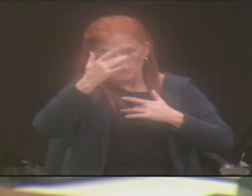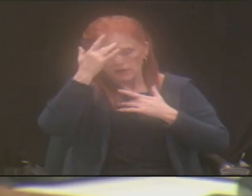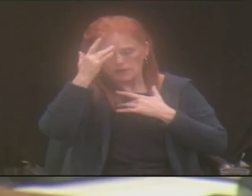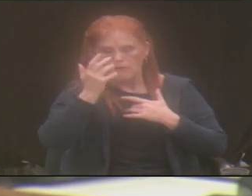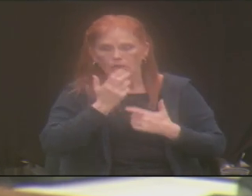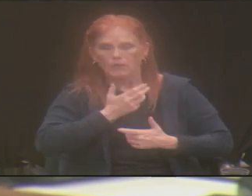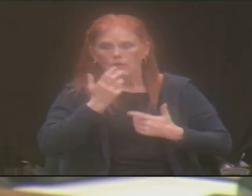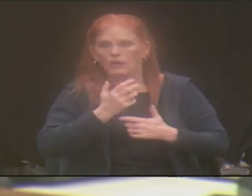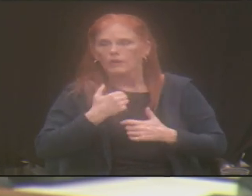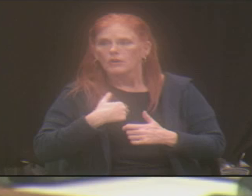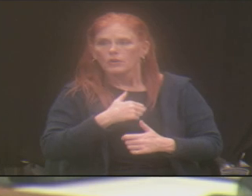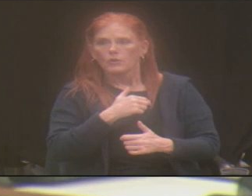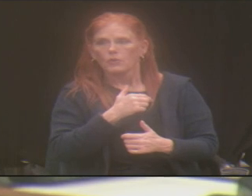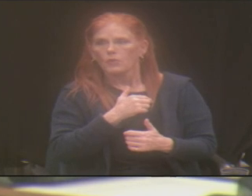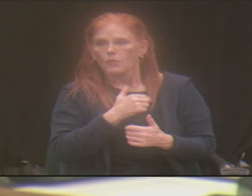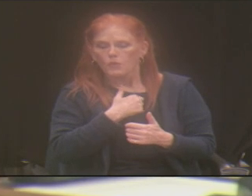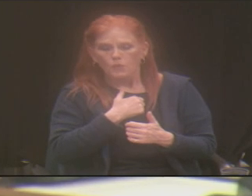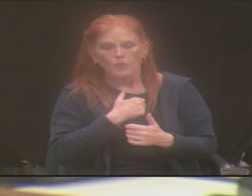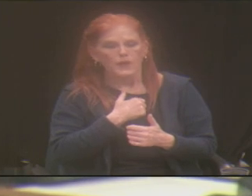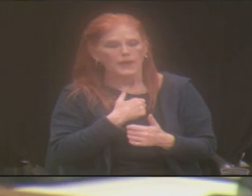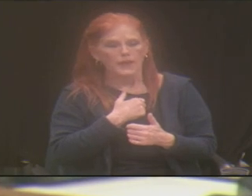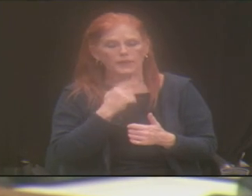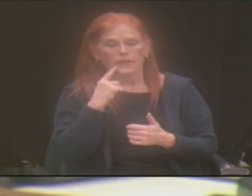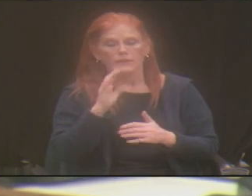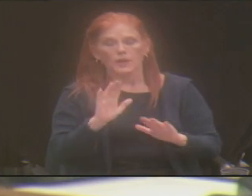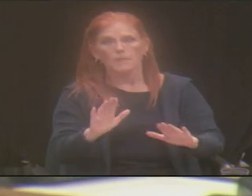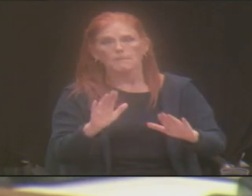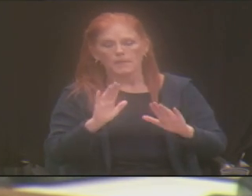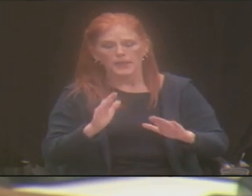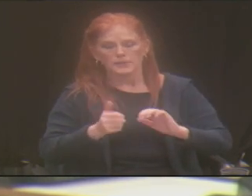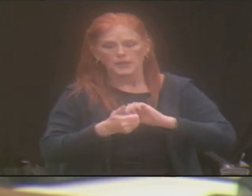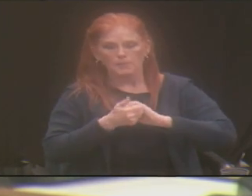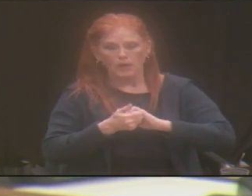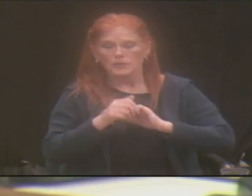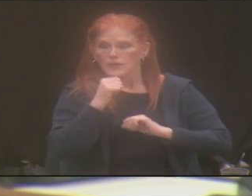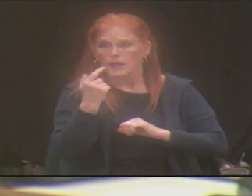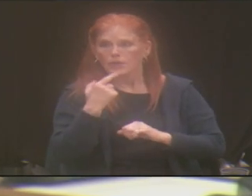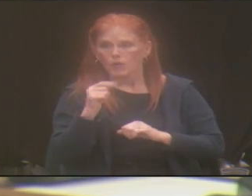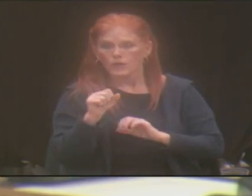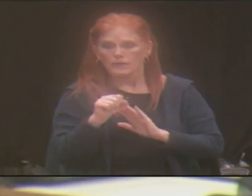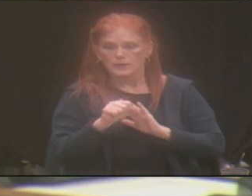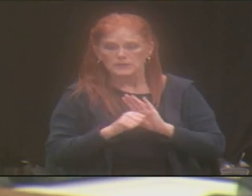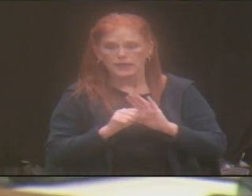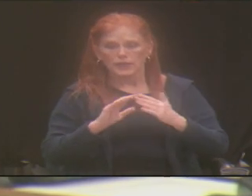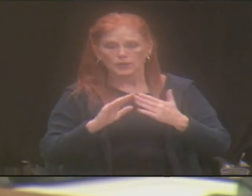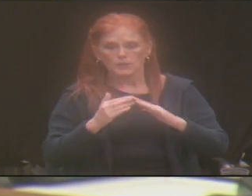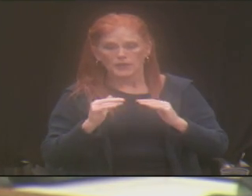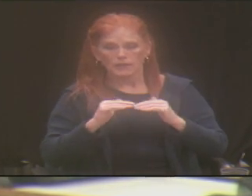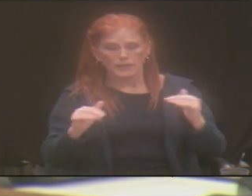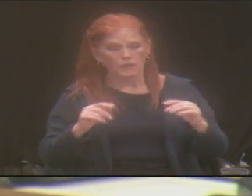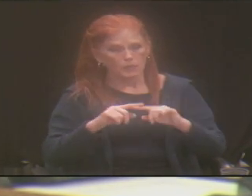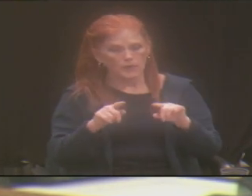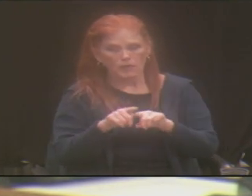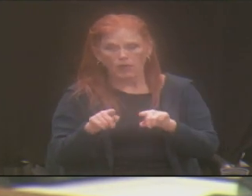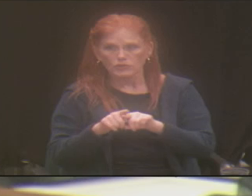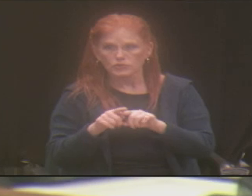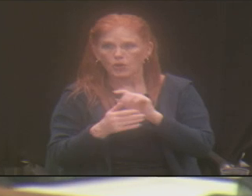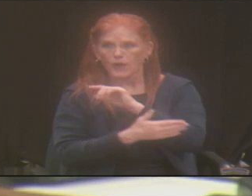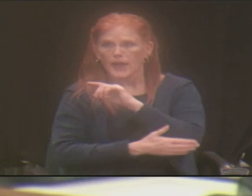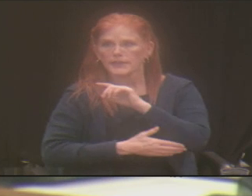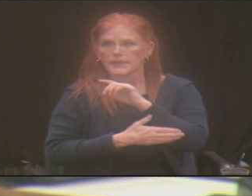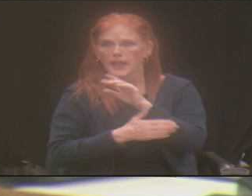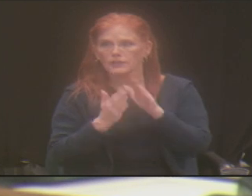found them to be an amazing partner, not only at the state level and the community level, but also at the national level